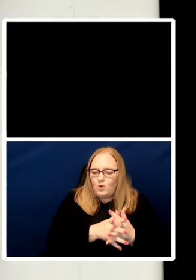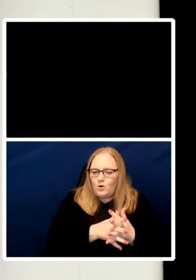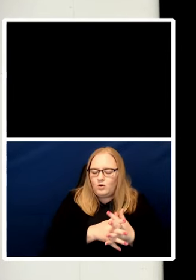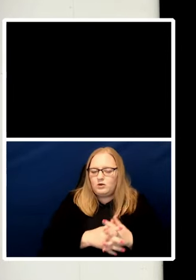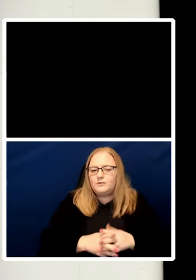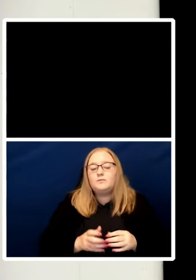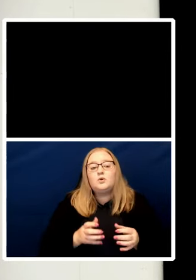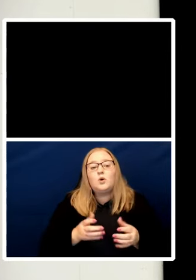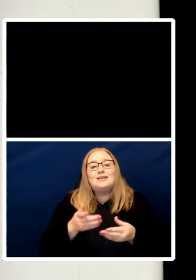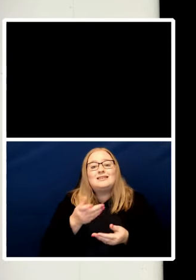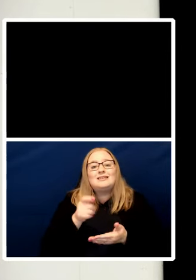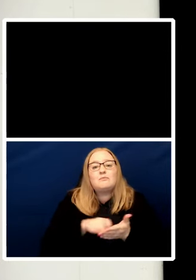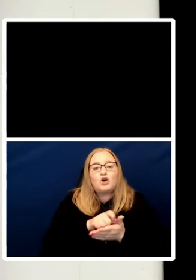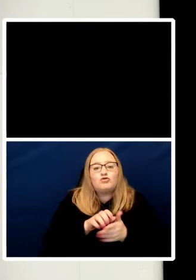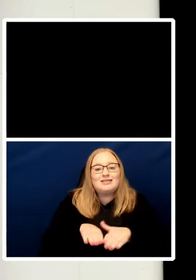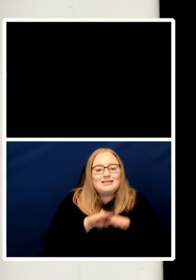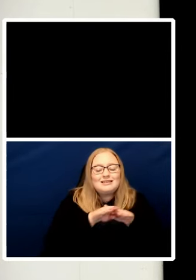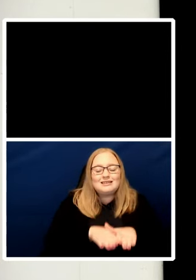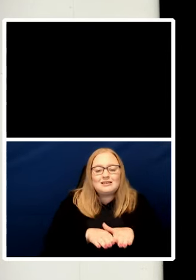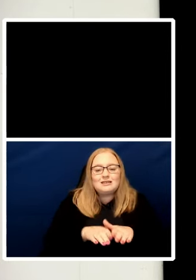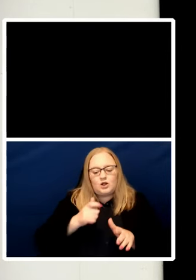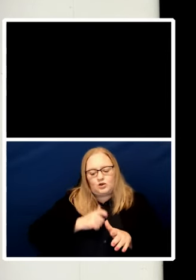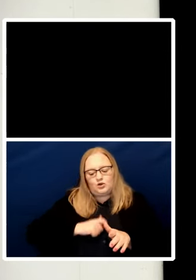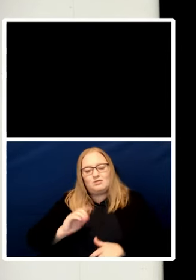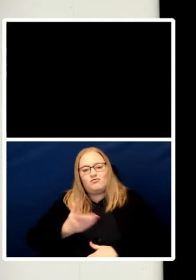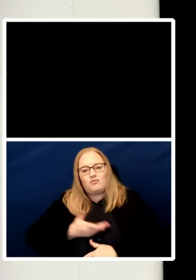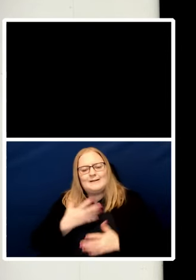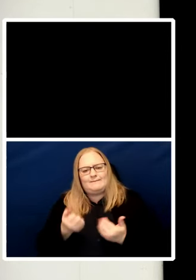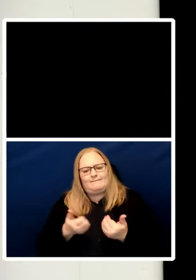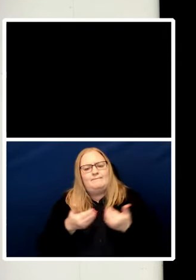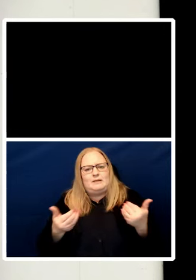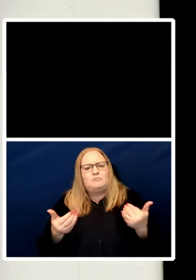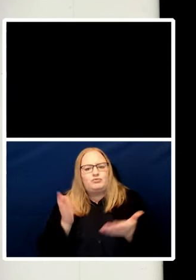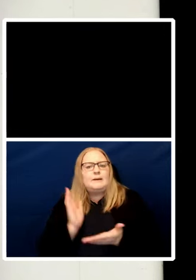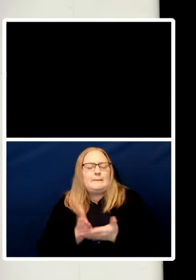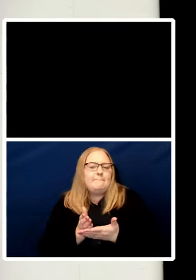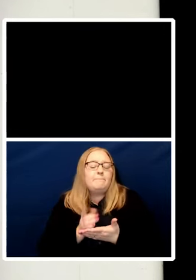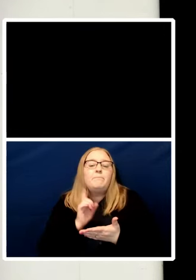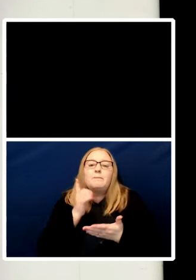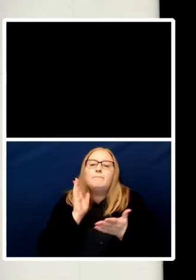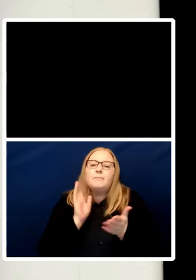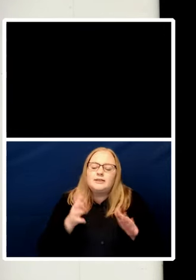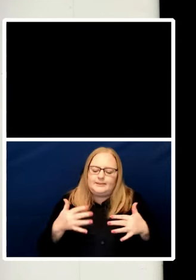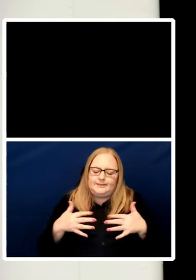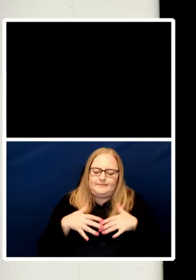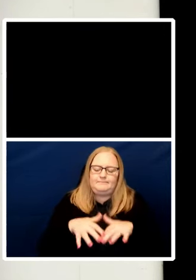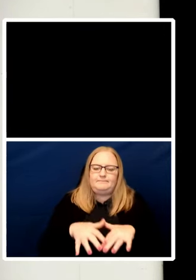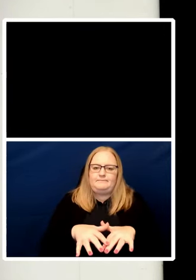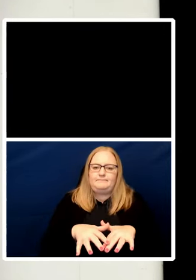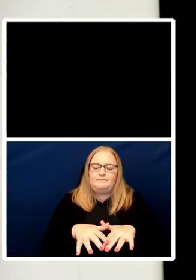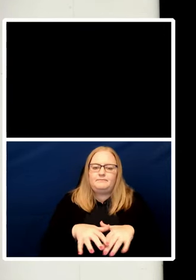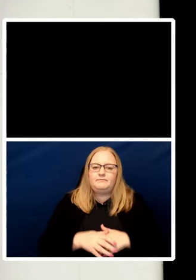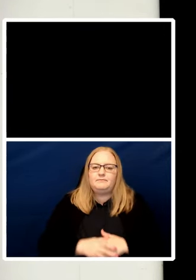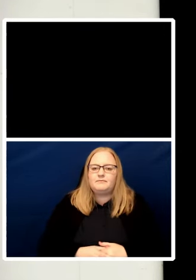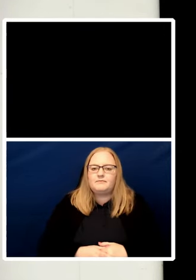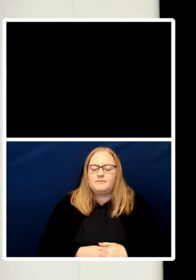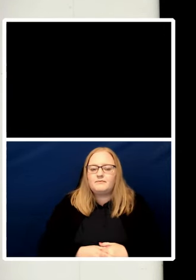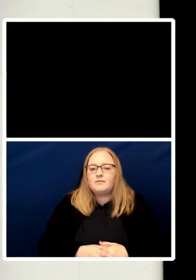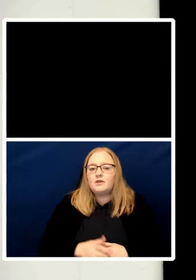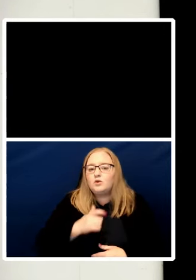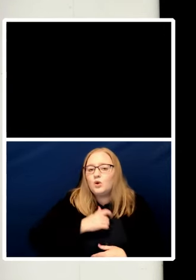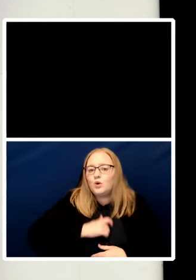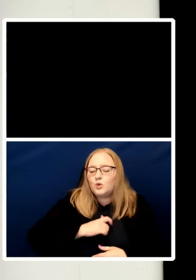must walk hand in hand. As human progress has required larger and more complex